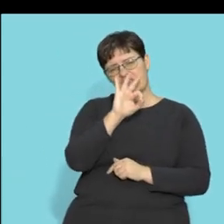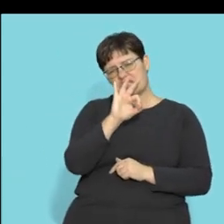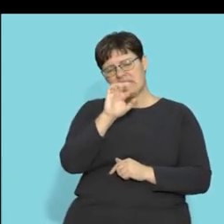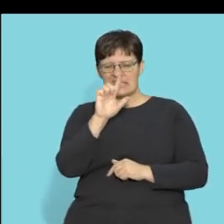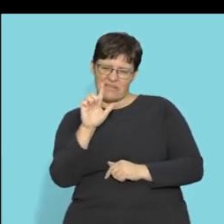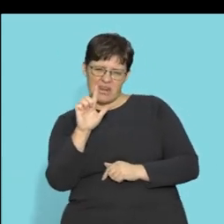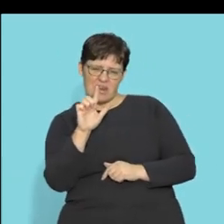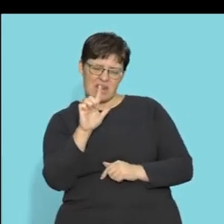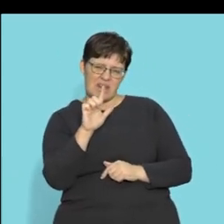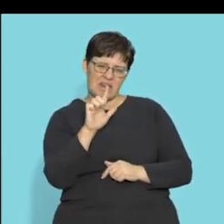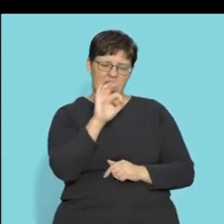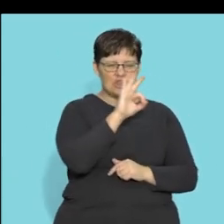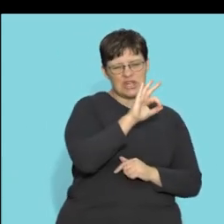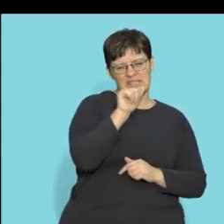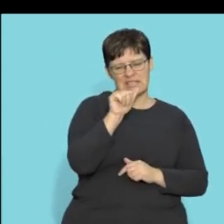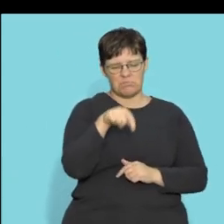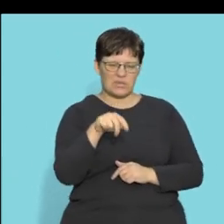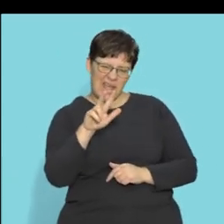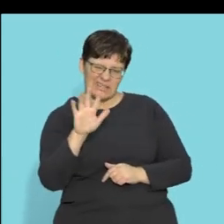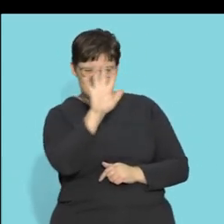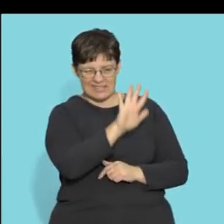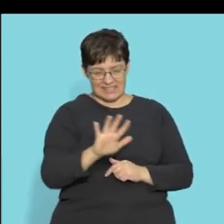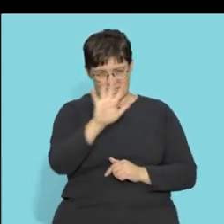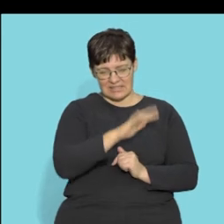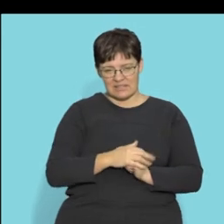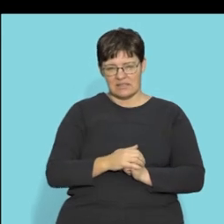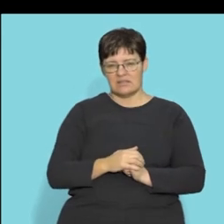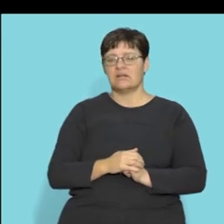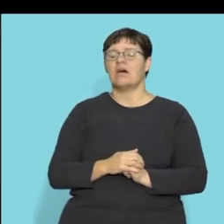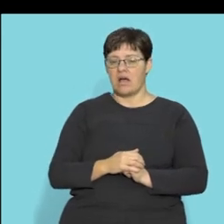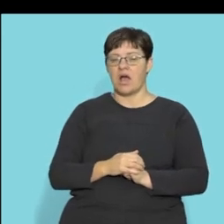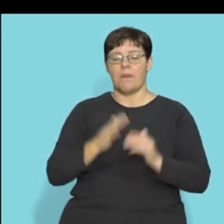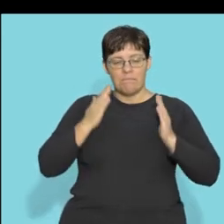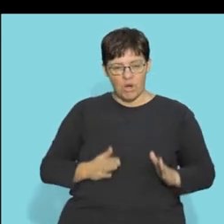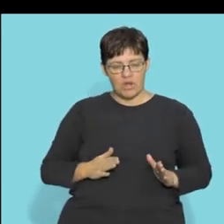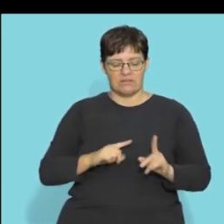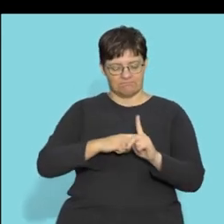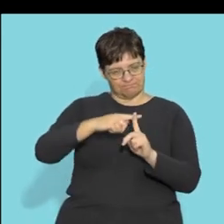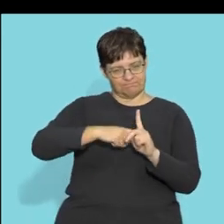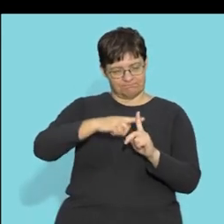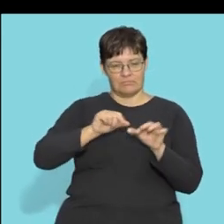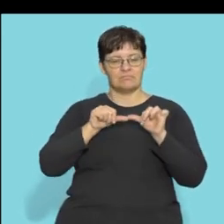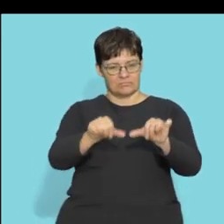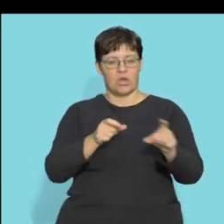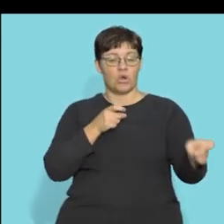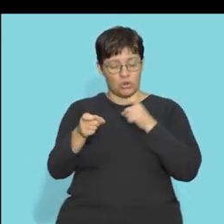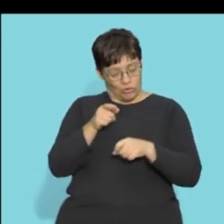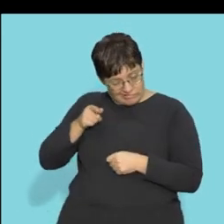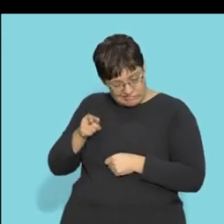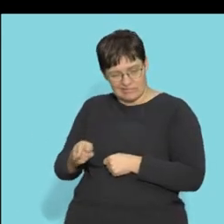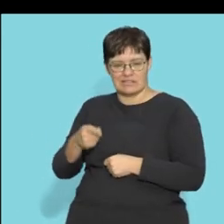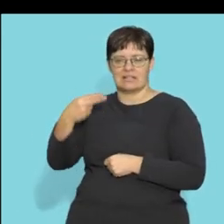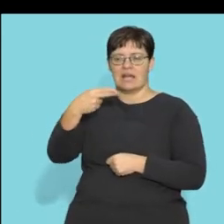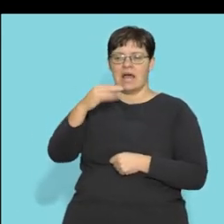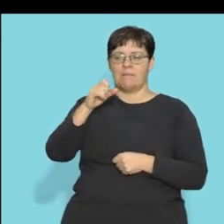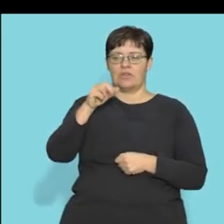temperature it should be around 37 maybe 30 36.8 around there it's constant body temperature